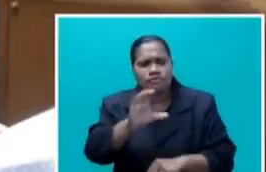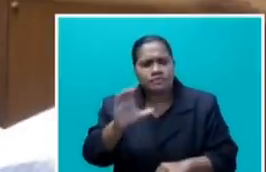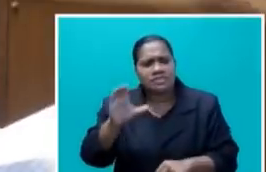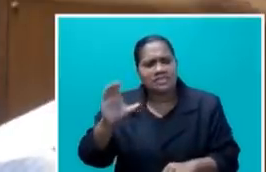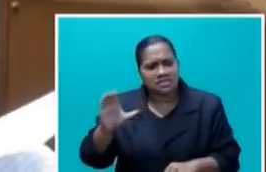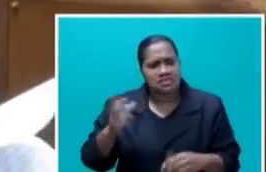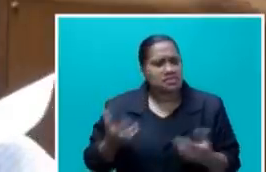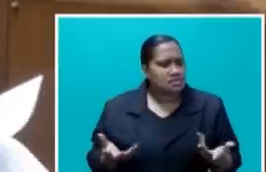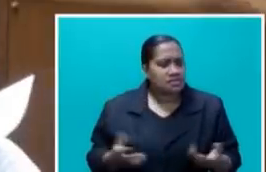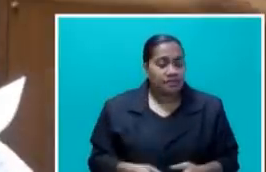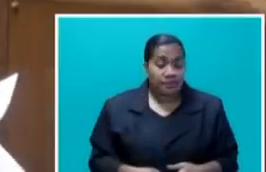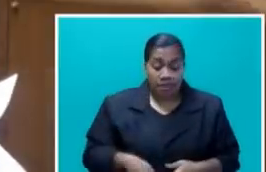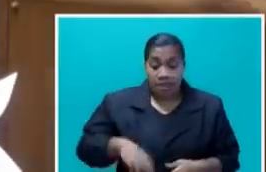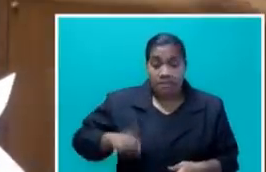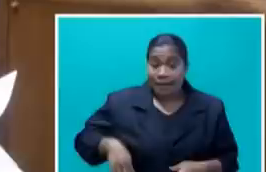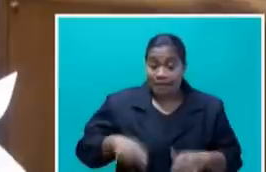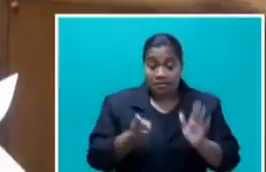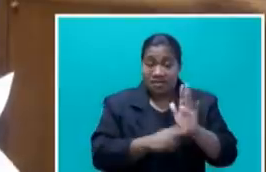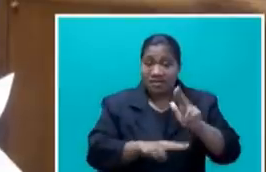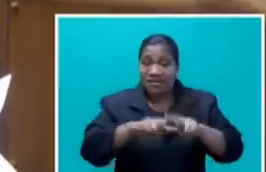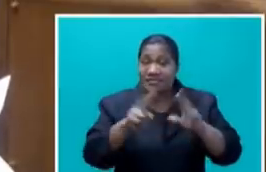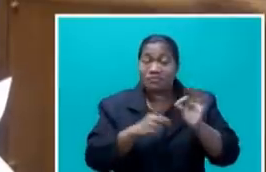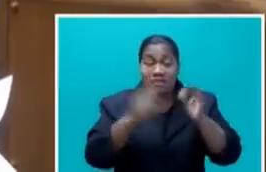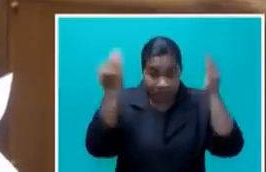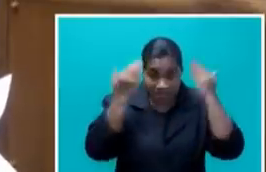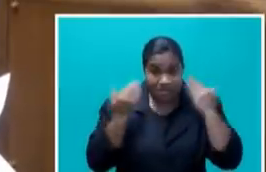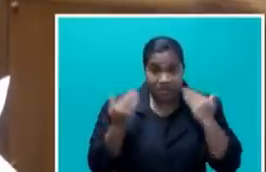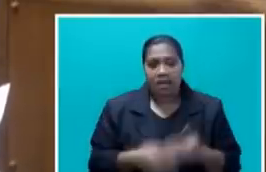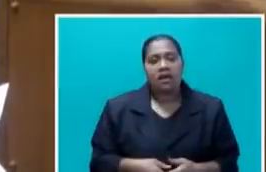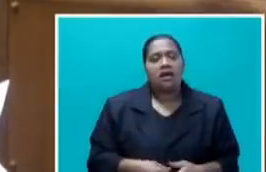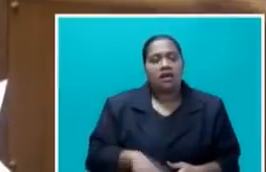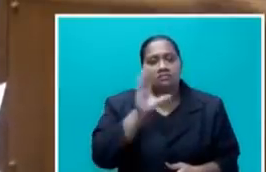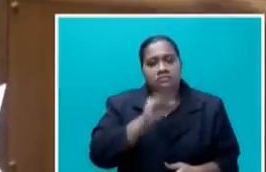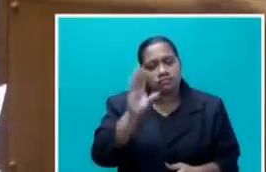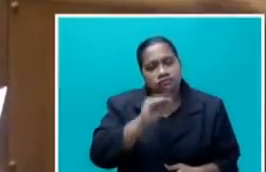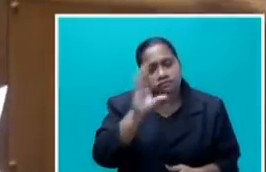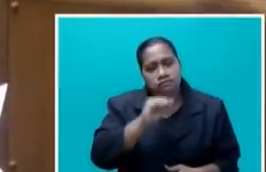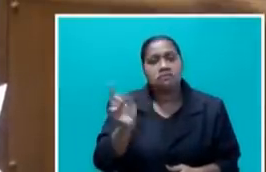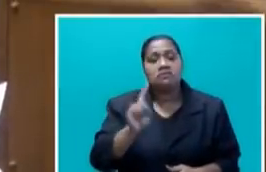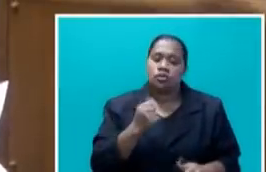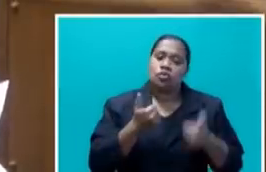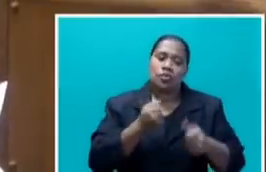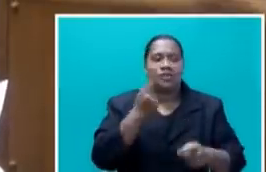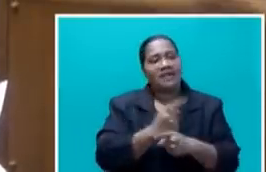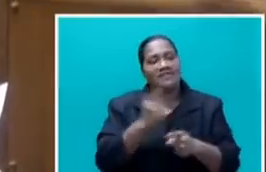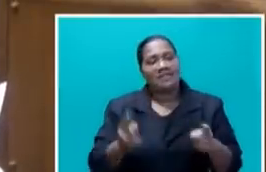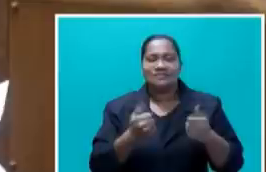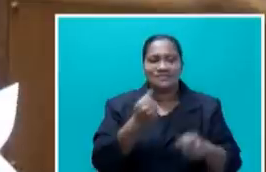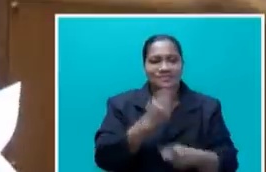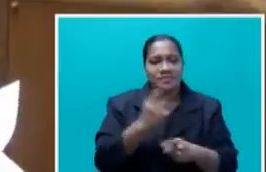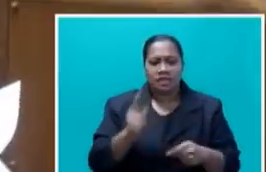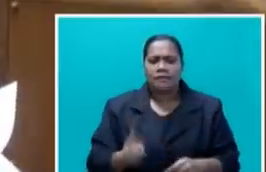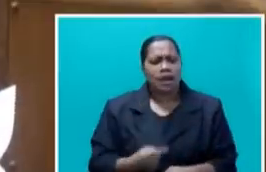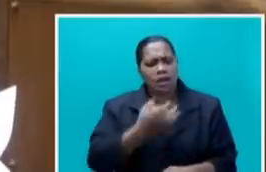Members of the NFP, Mr. Speaker, keep on talking about good governance. I want to ask him whether